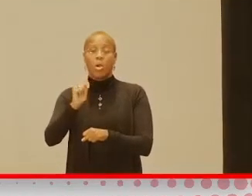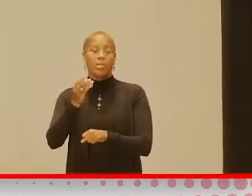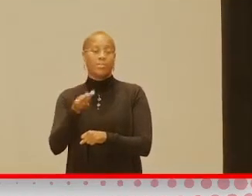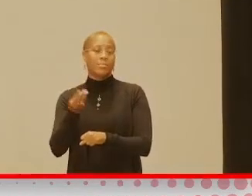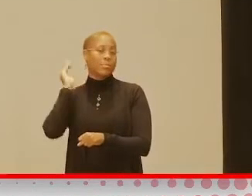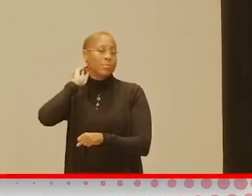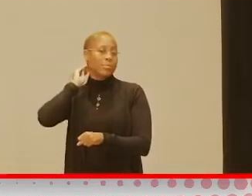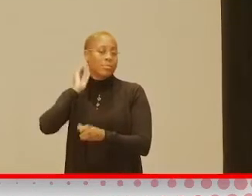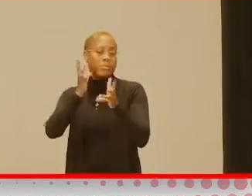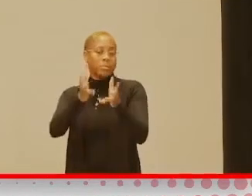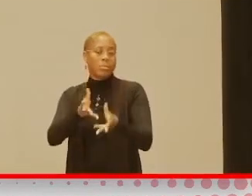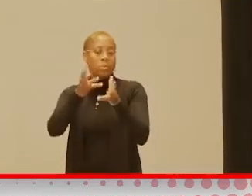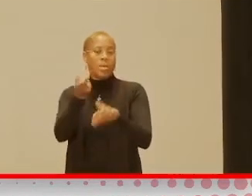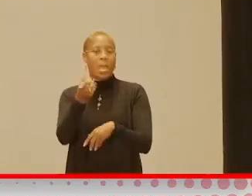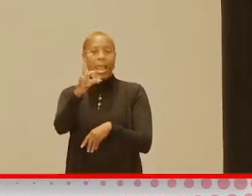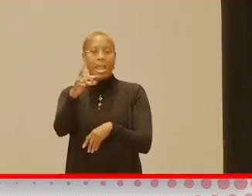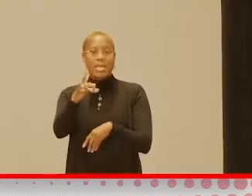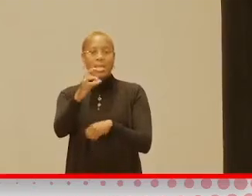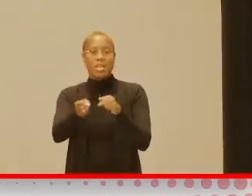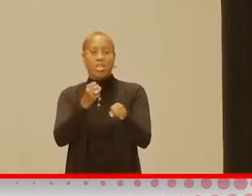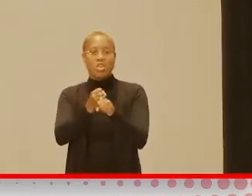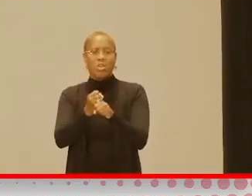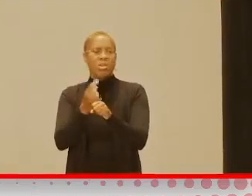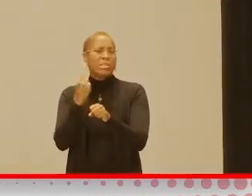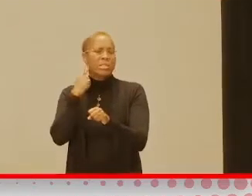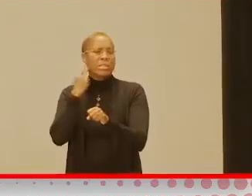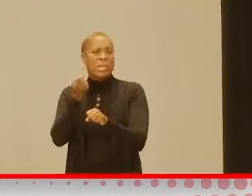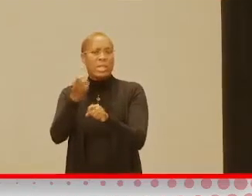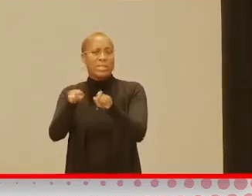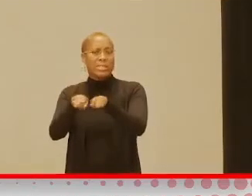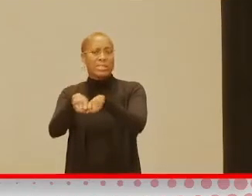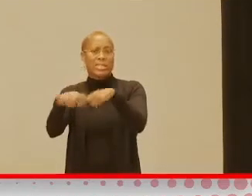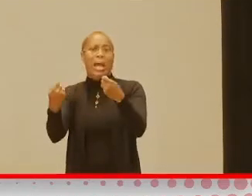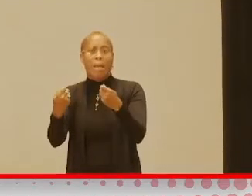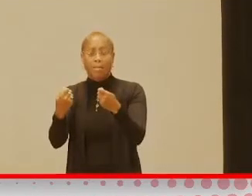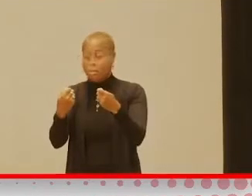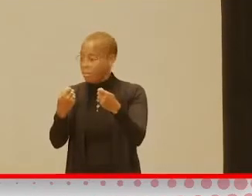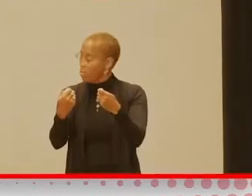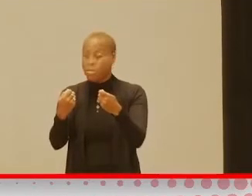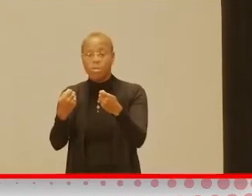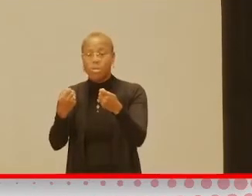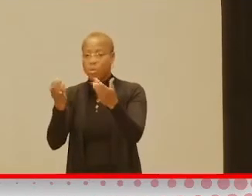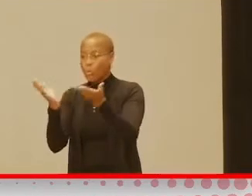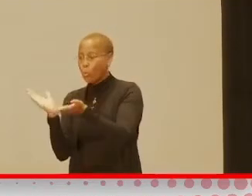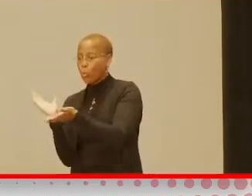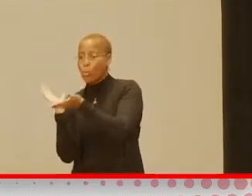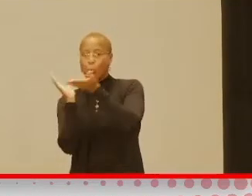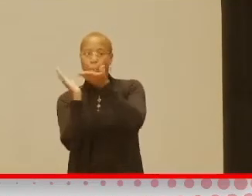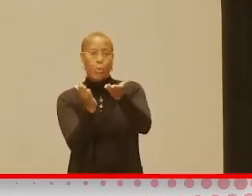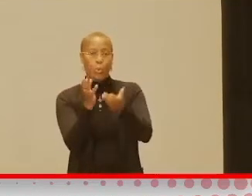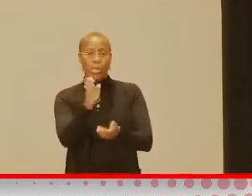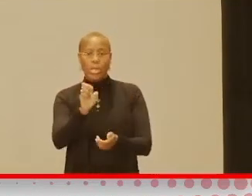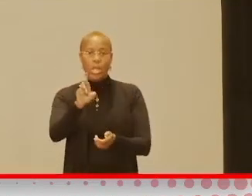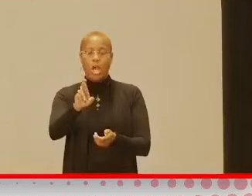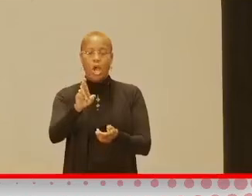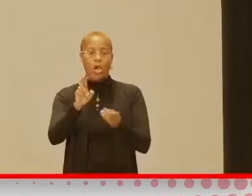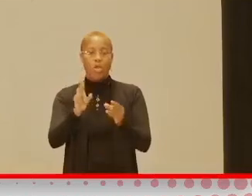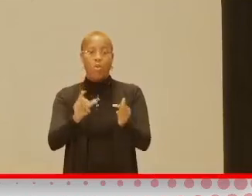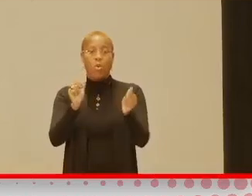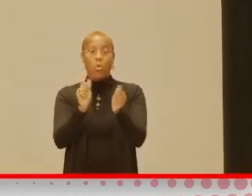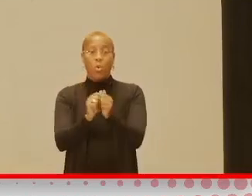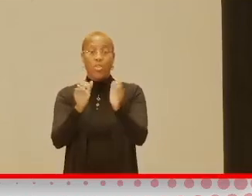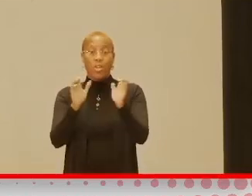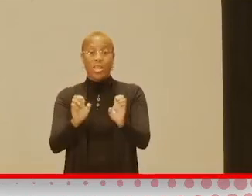years snapped in a little portion. So we found ourselves in the emergency room all of a sudden with an emergency